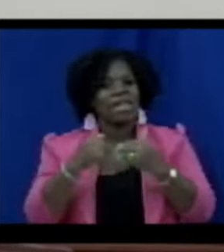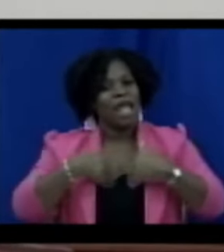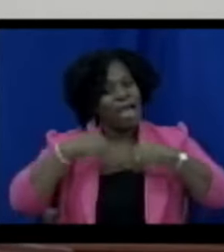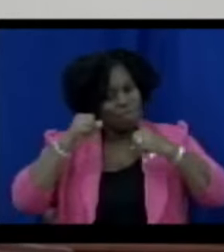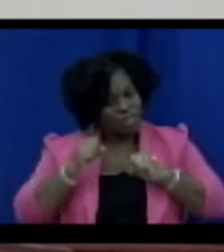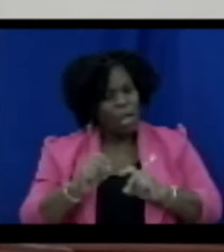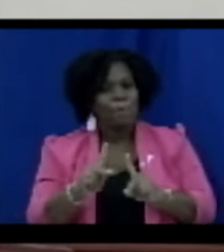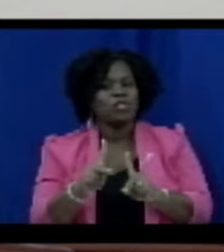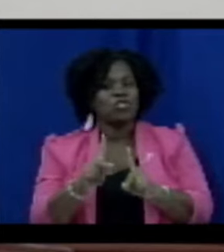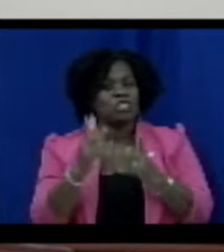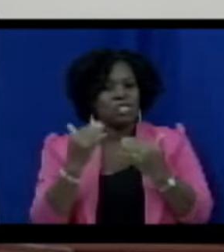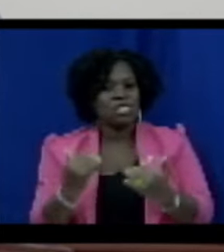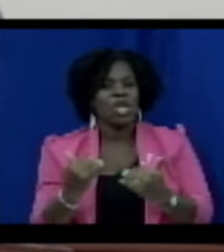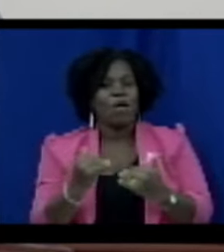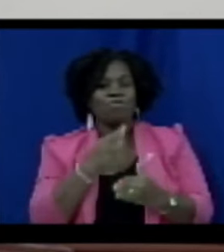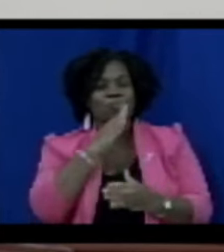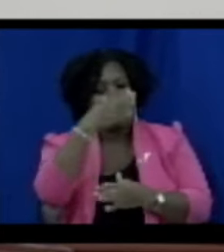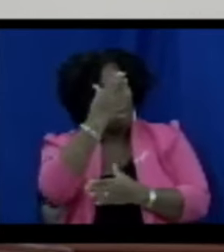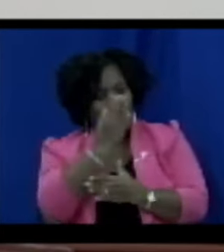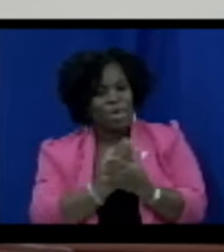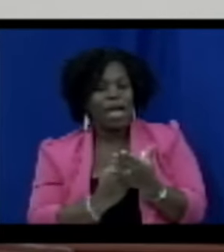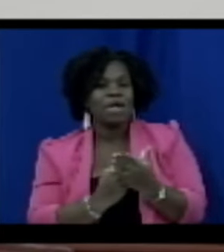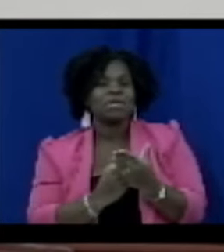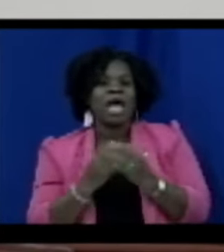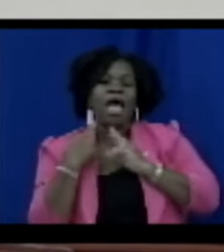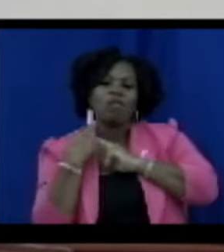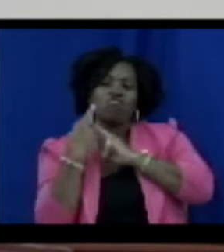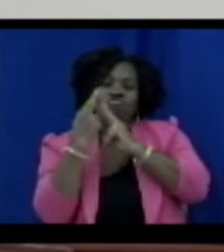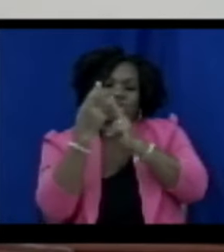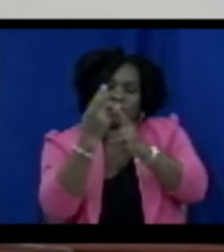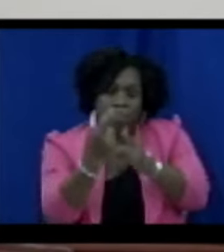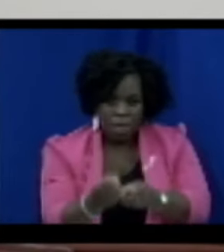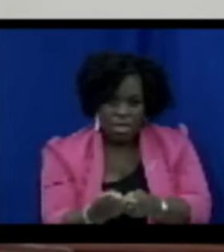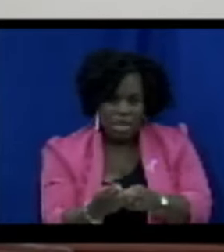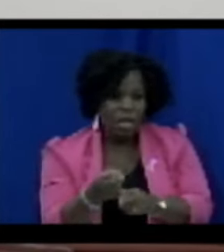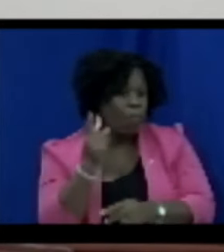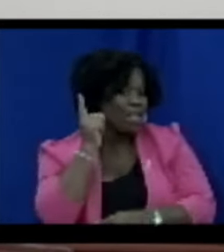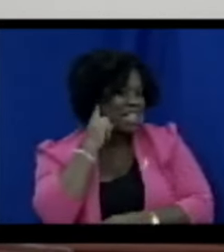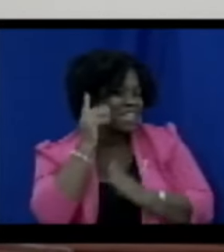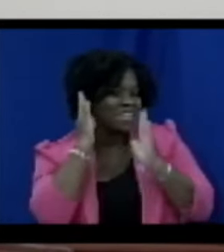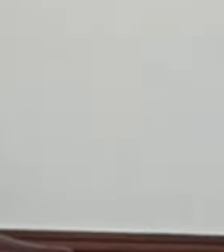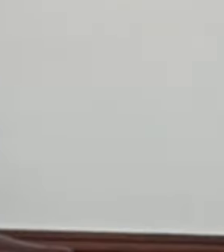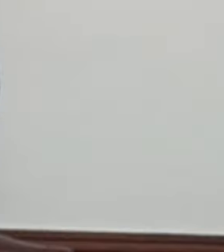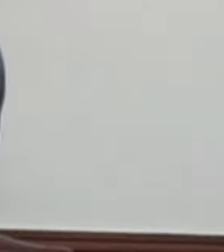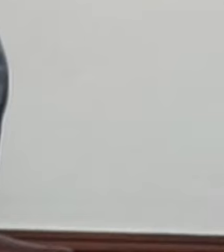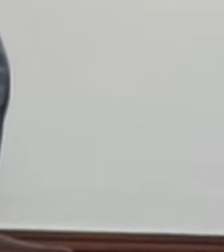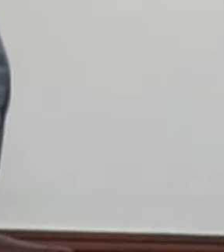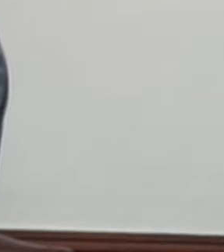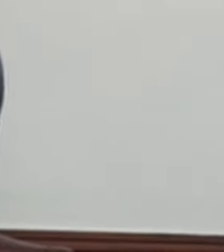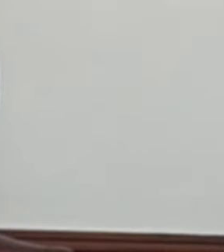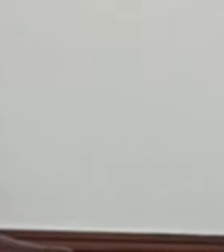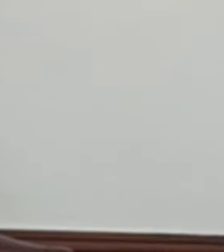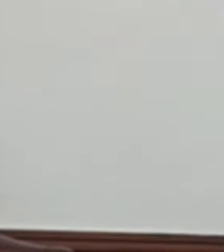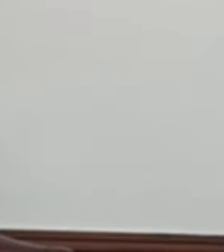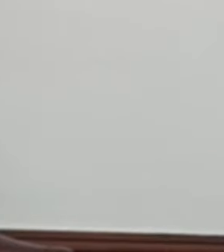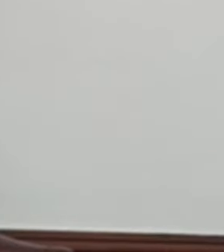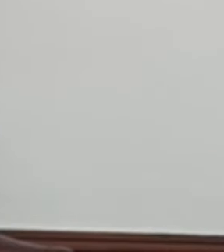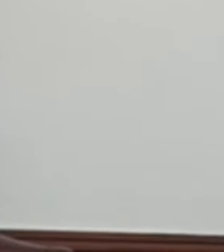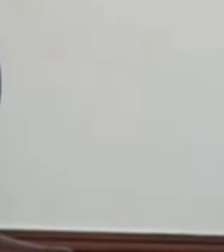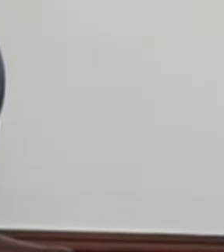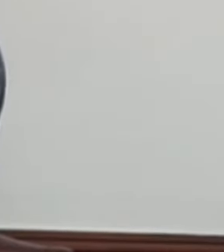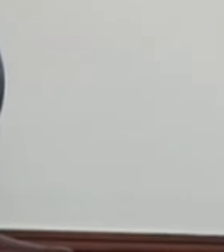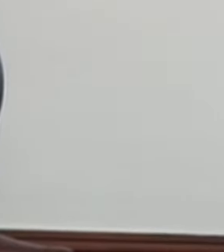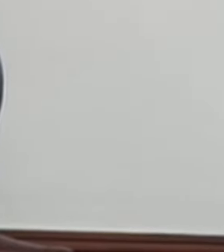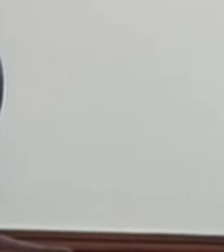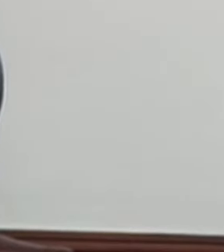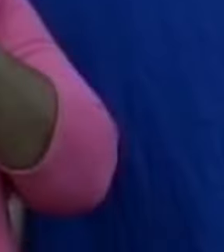opportunity now to participate and we responded to them and we heard them and so I want to thank our interpreters for